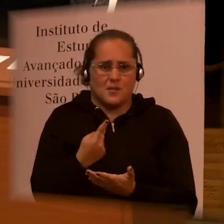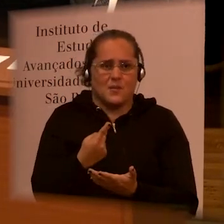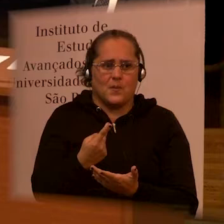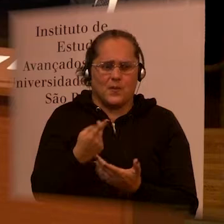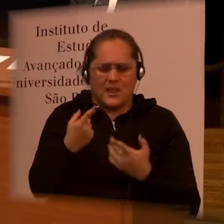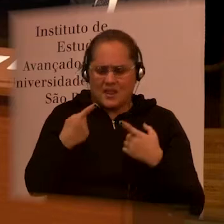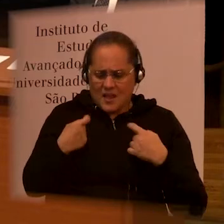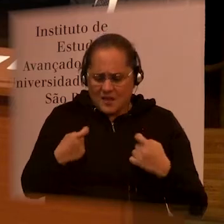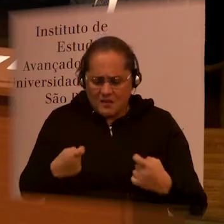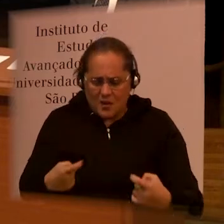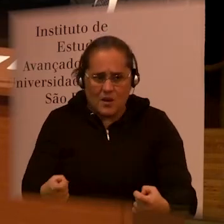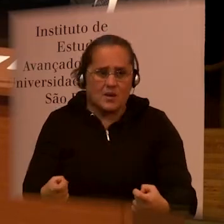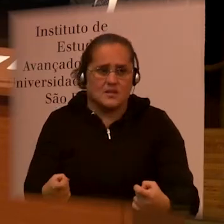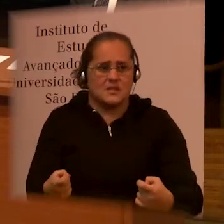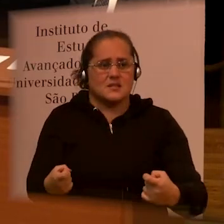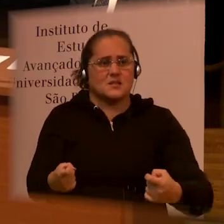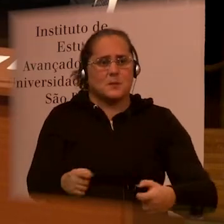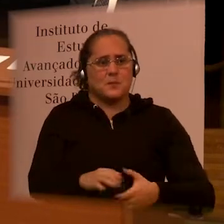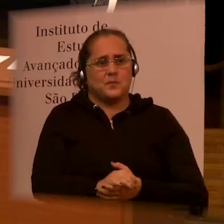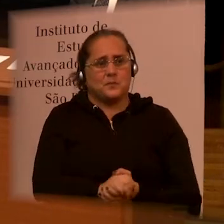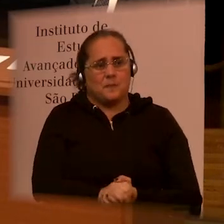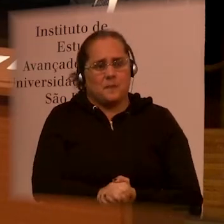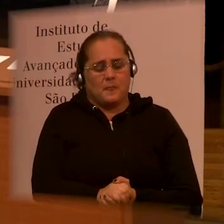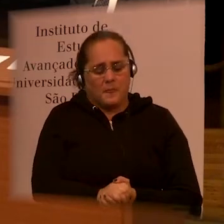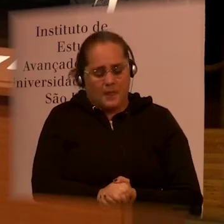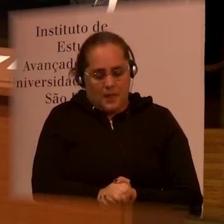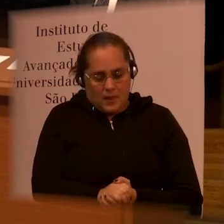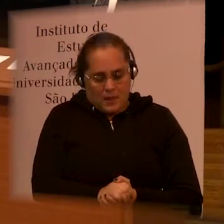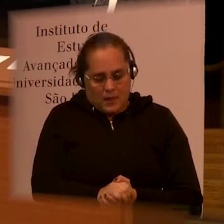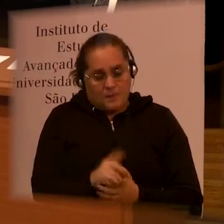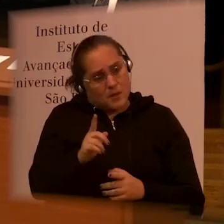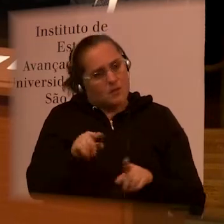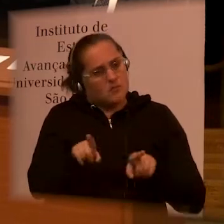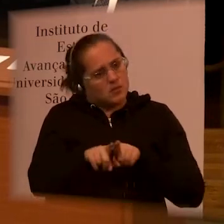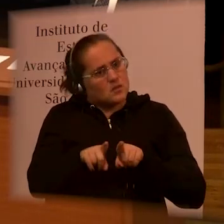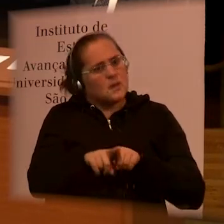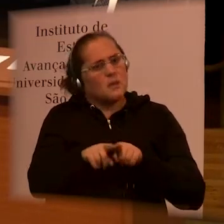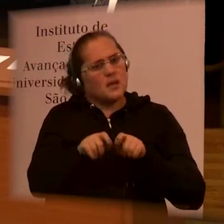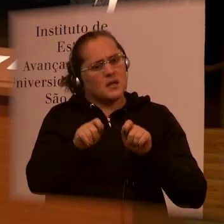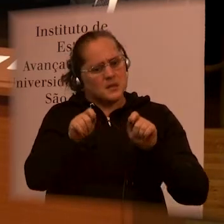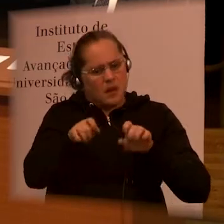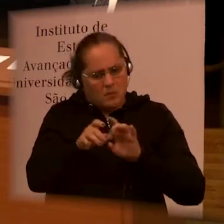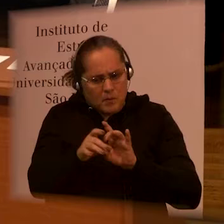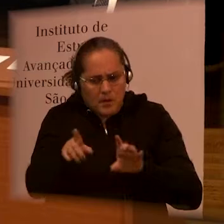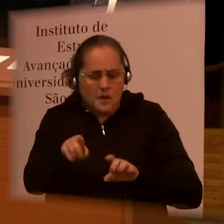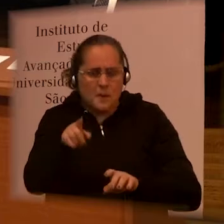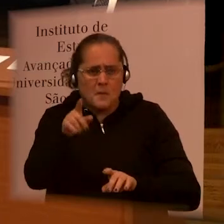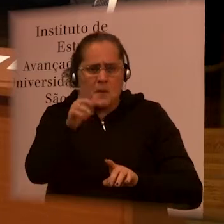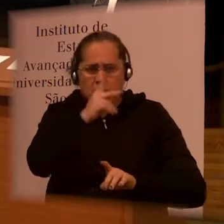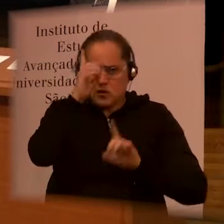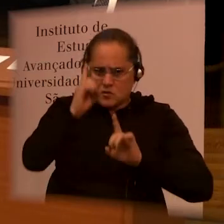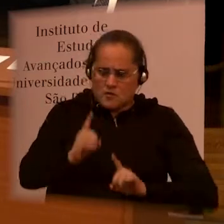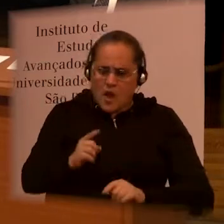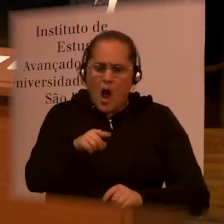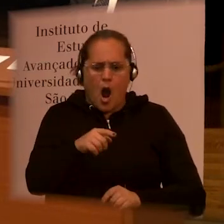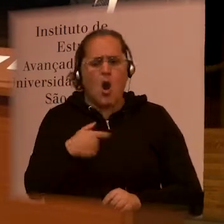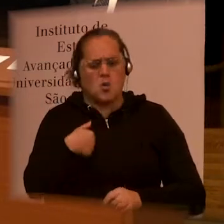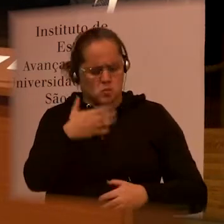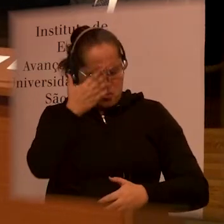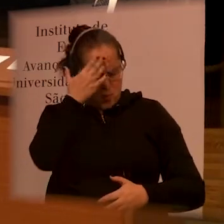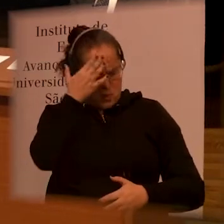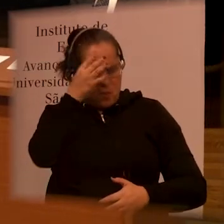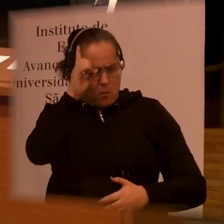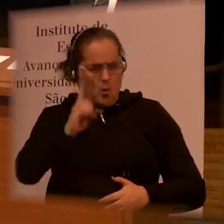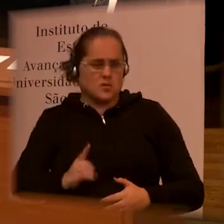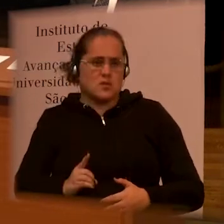So that's very important. But also allowing people with disabilities to have access to rights, so that there can be conviction of